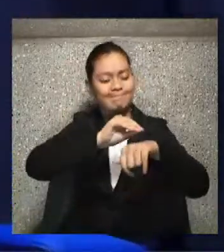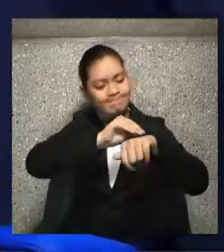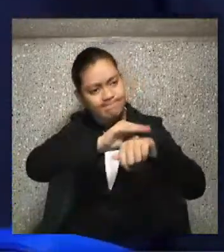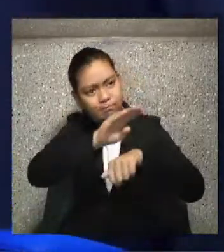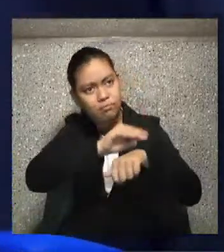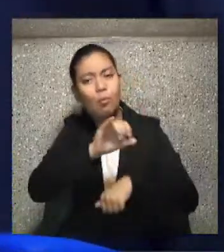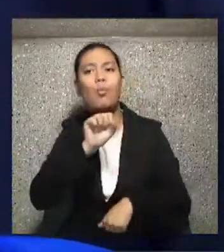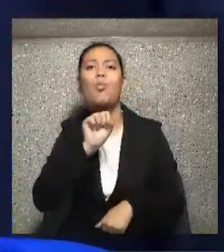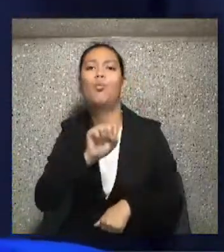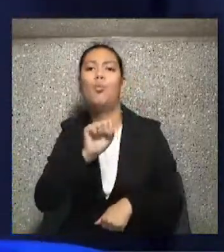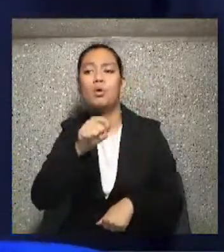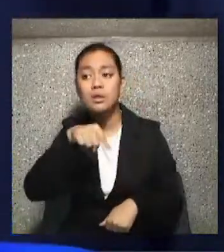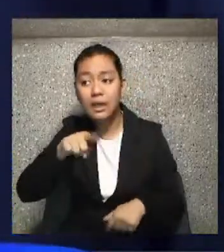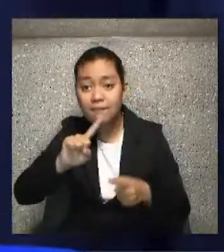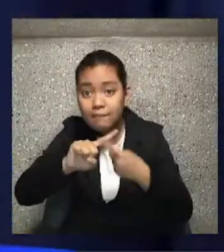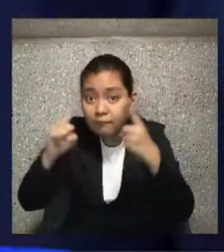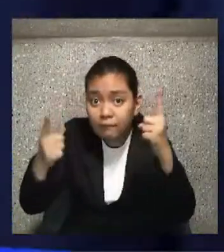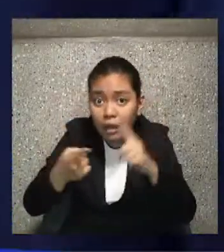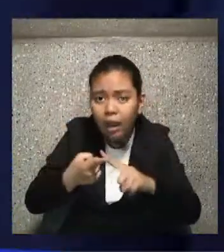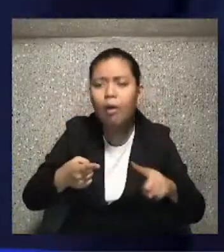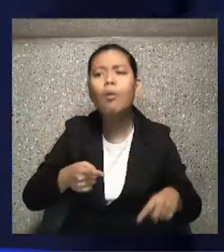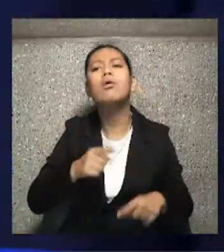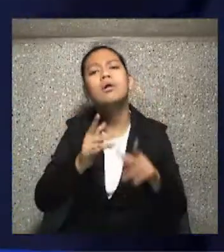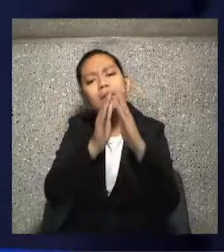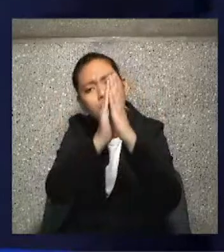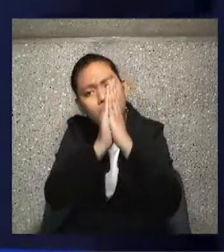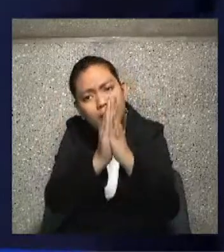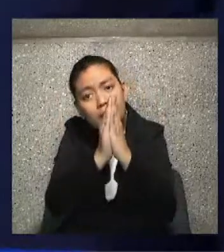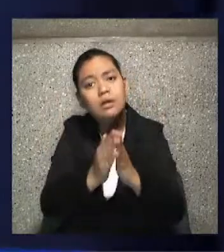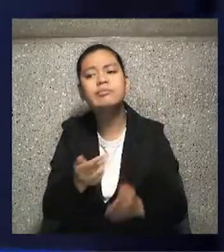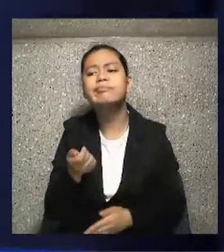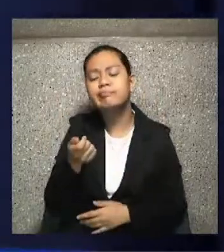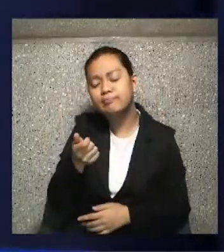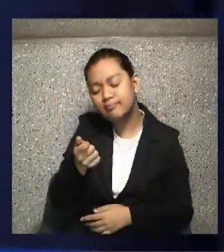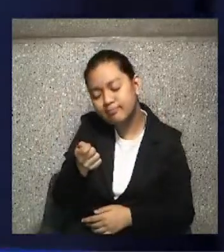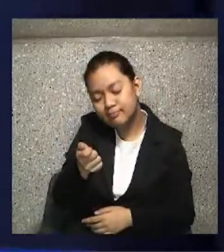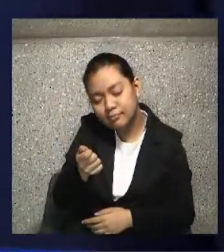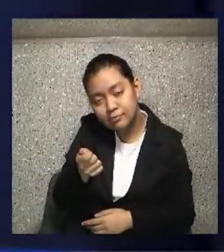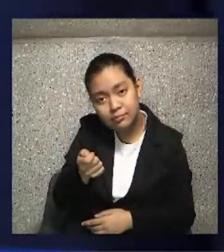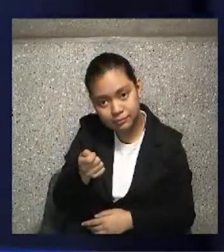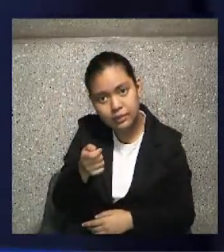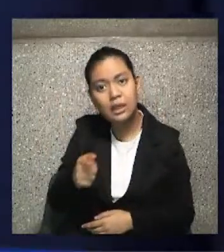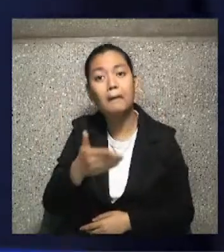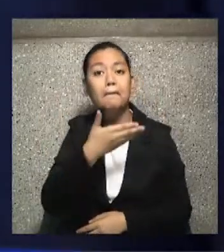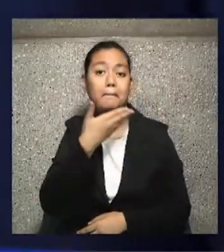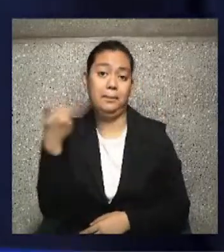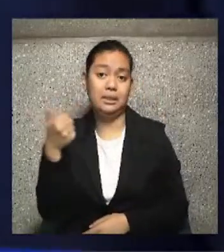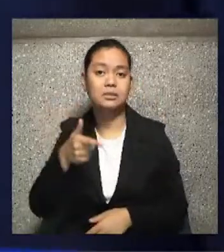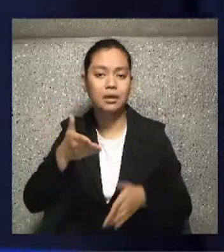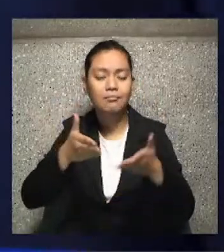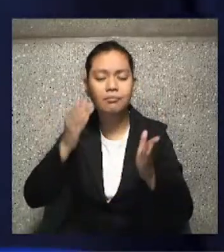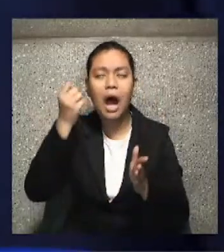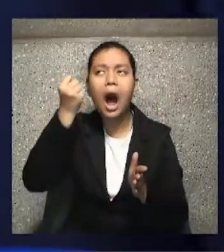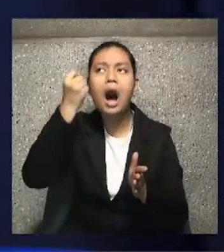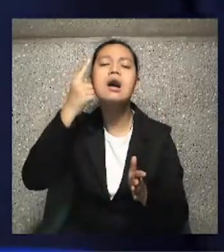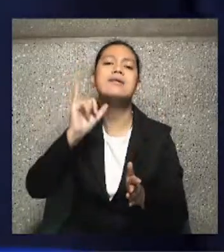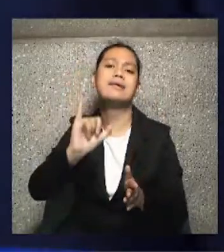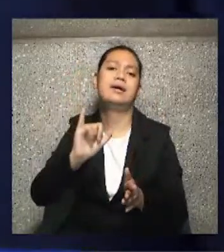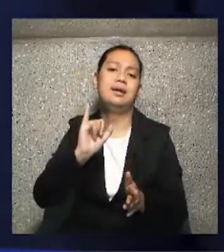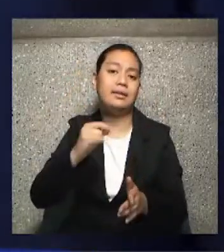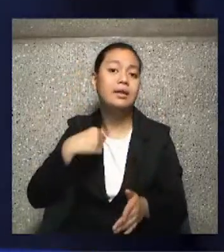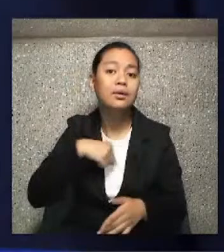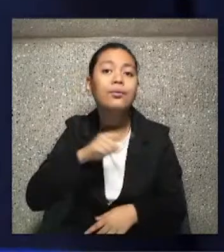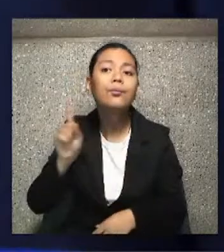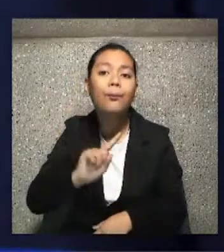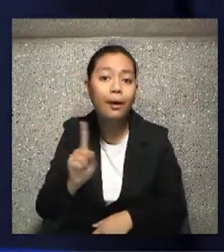with a friend, praying the rosary. But the best way to understand the will of God is just